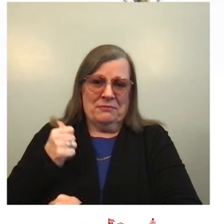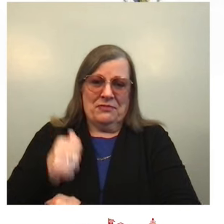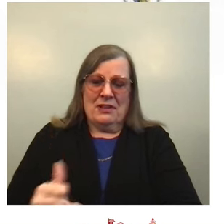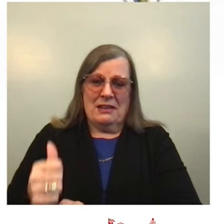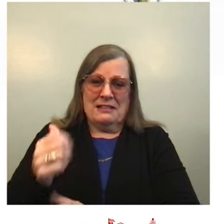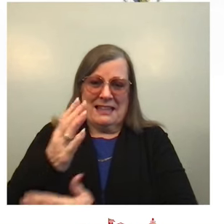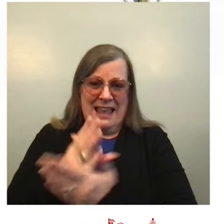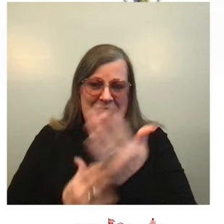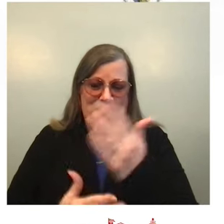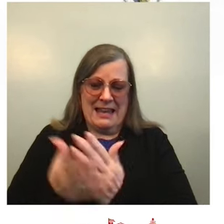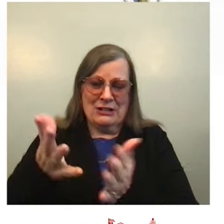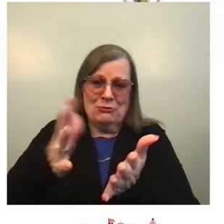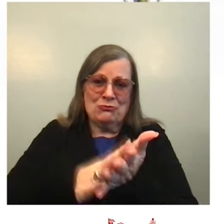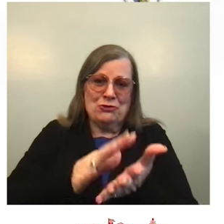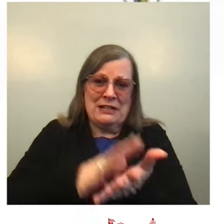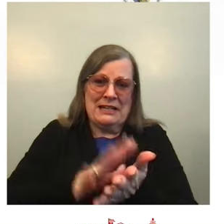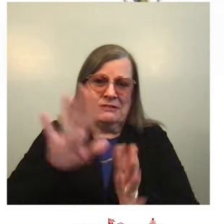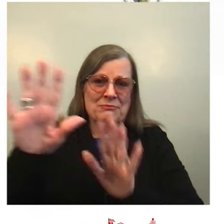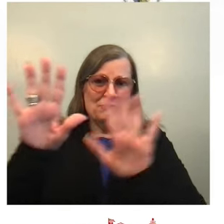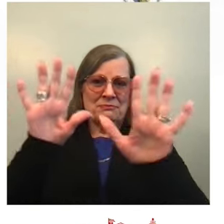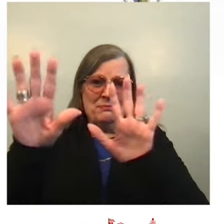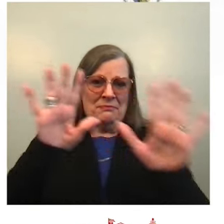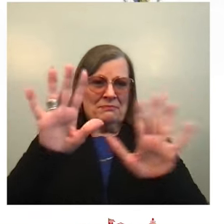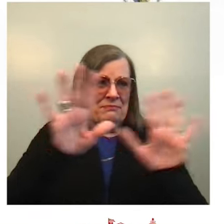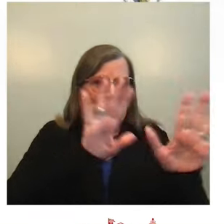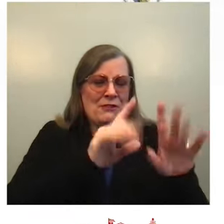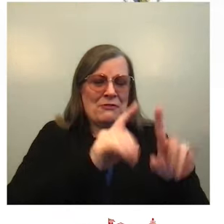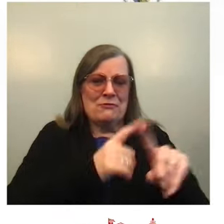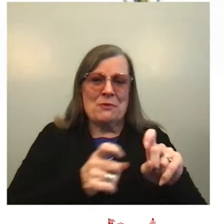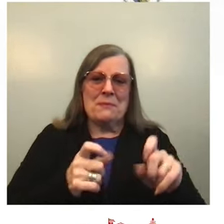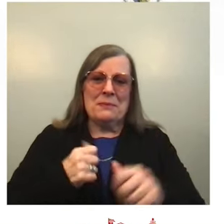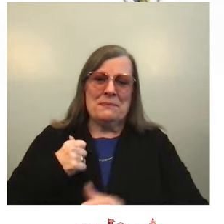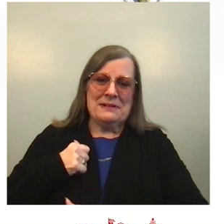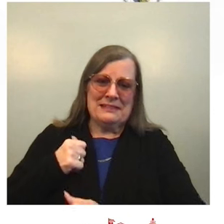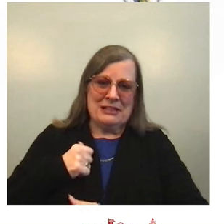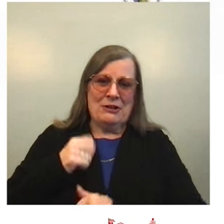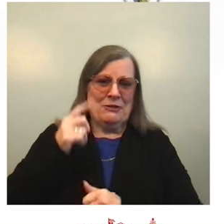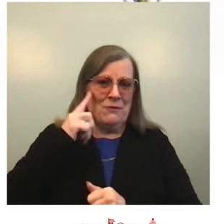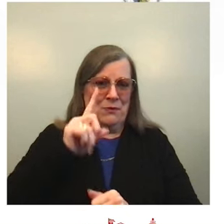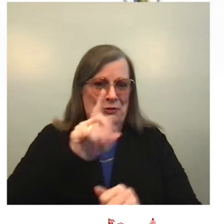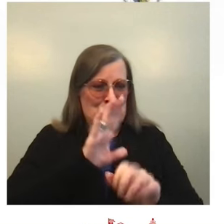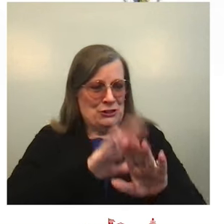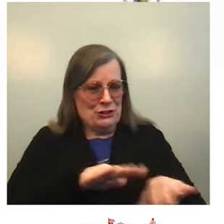military-connected children. Yes, let's clap for them, too.